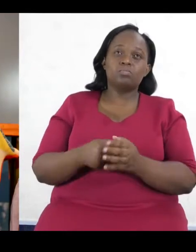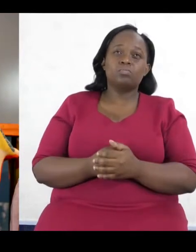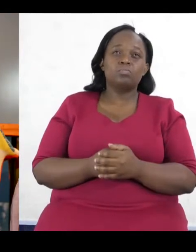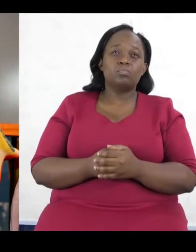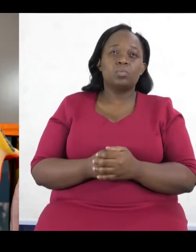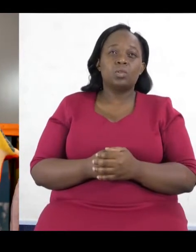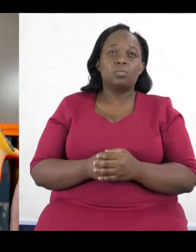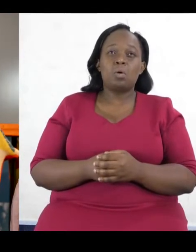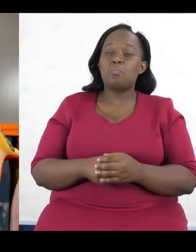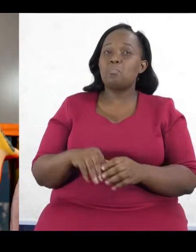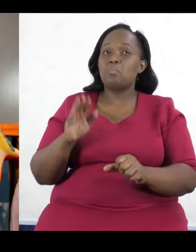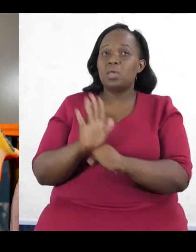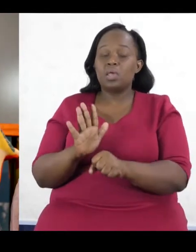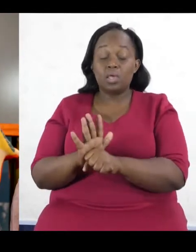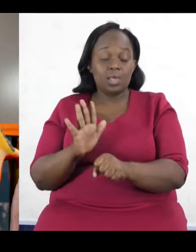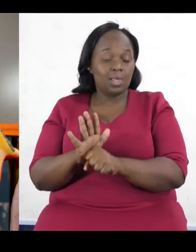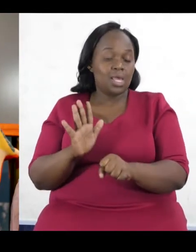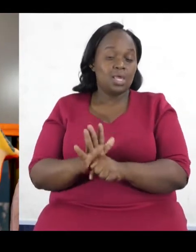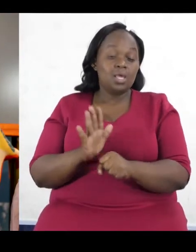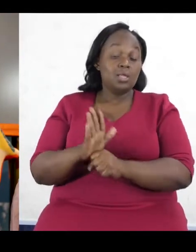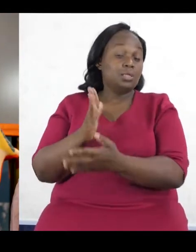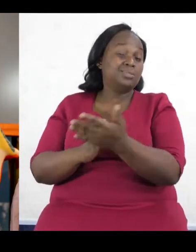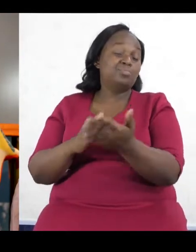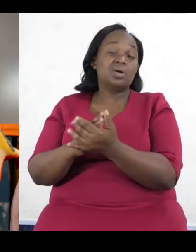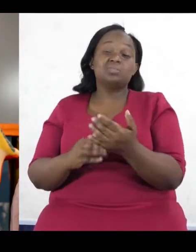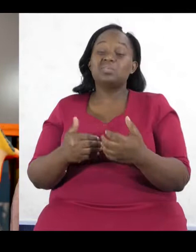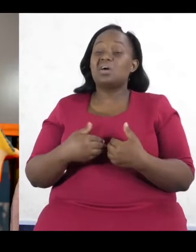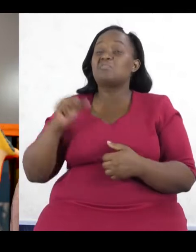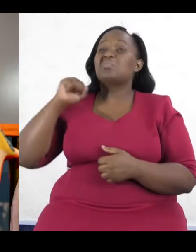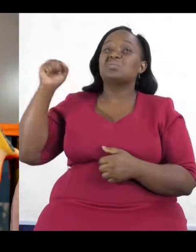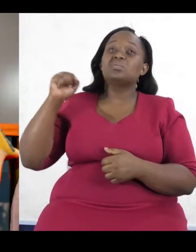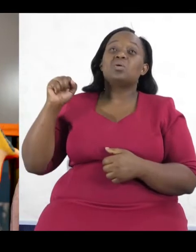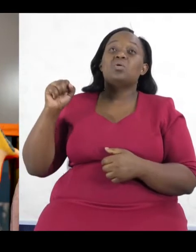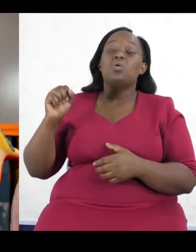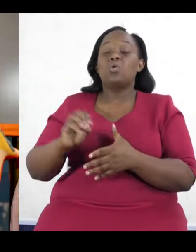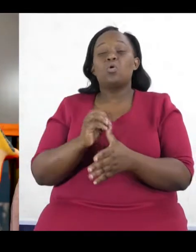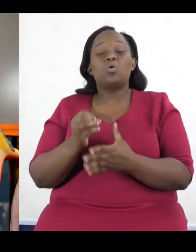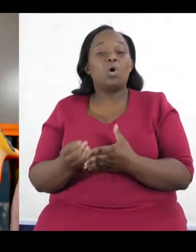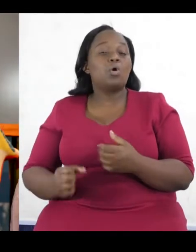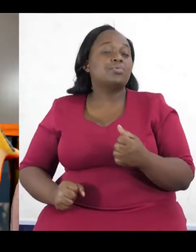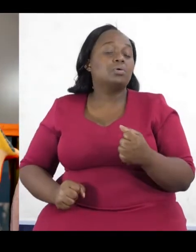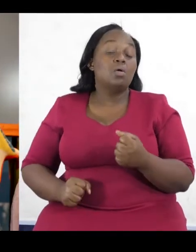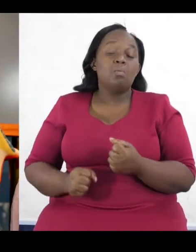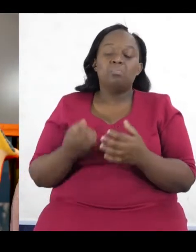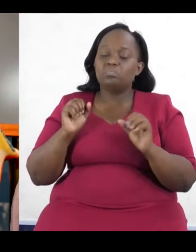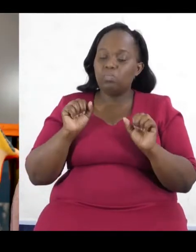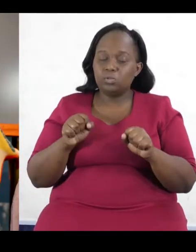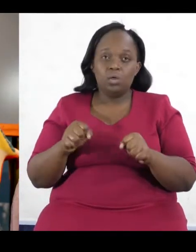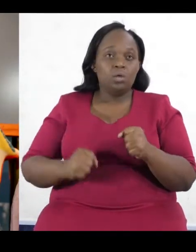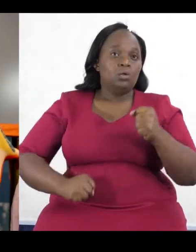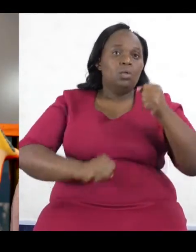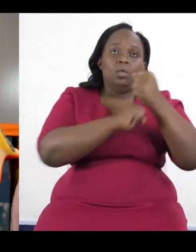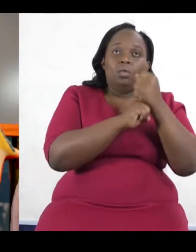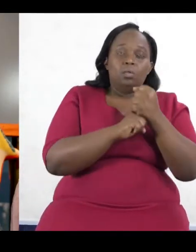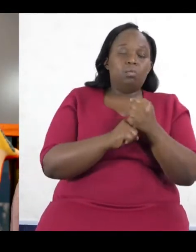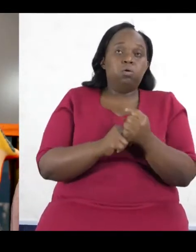and they would end up supporting probably the incumbent or whoever is in power at the time because they are government. And, you know, job